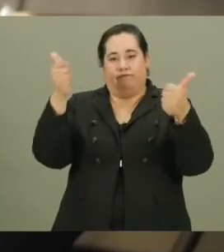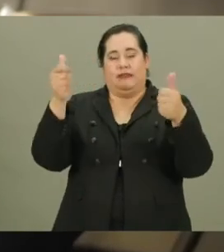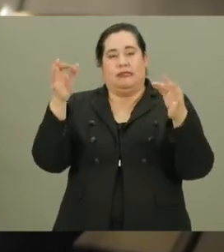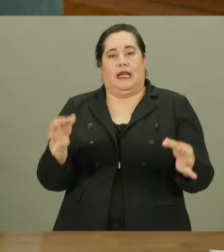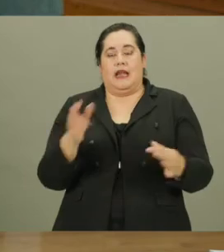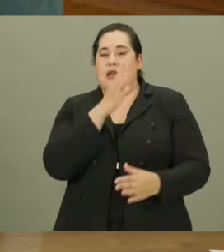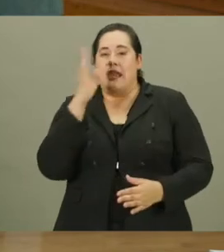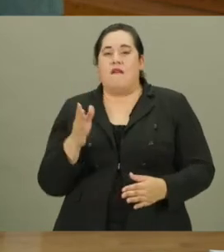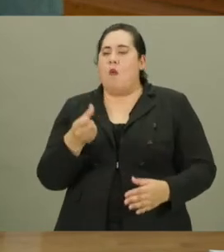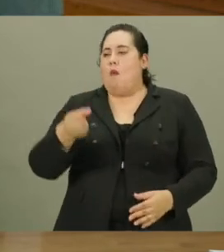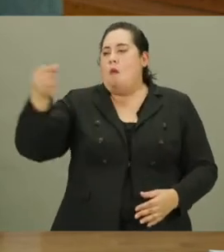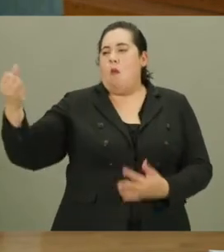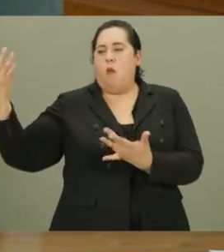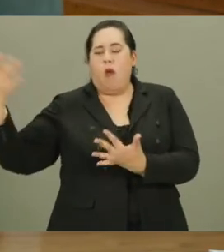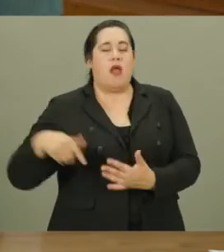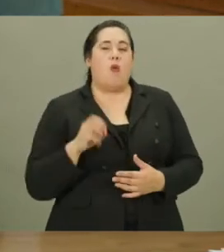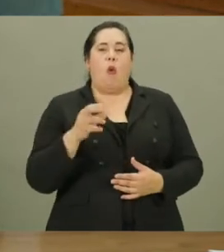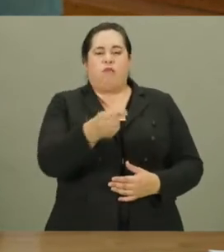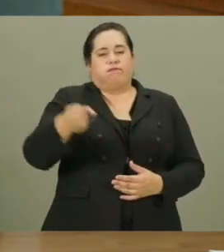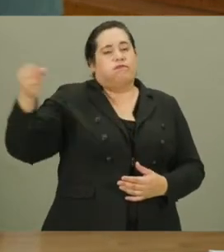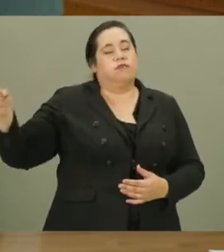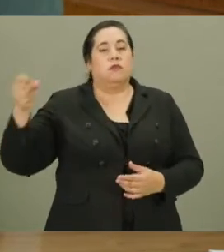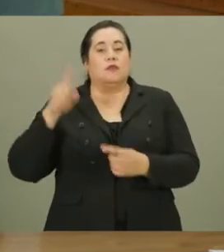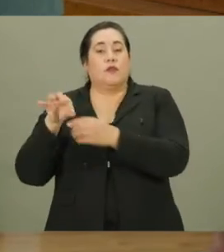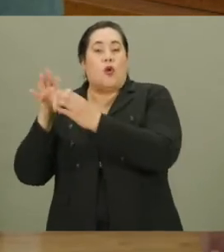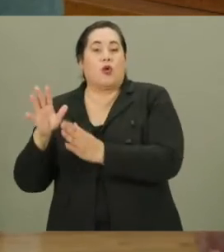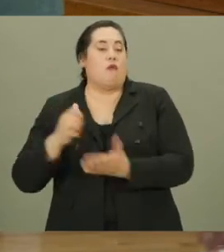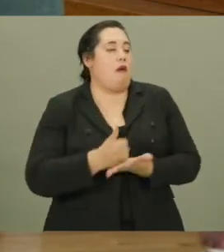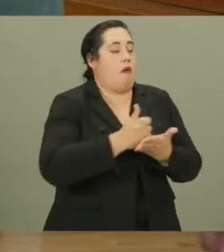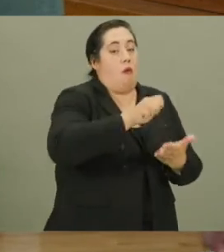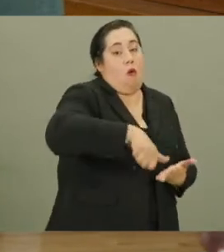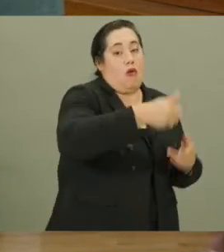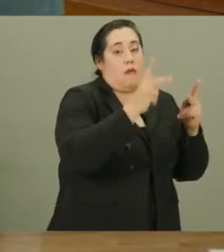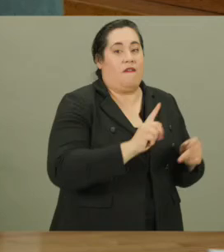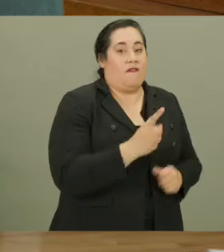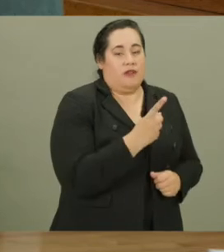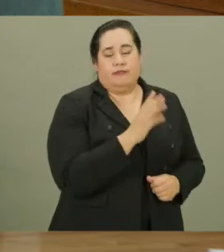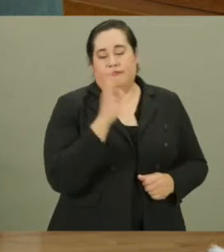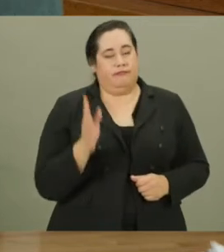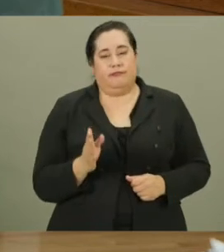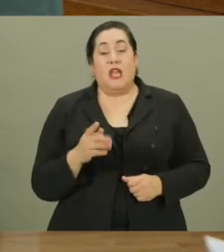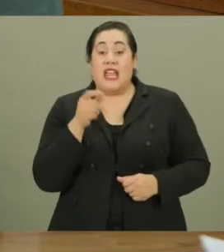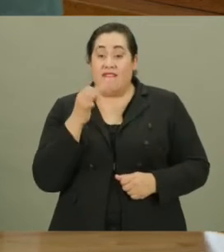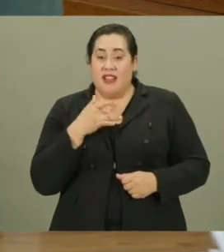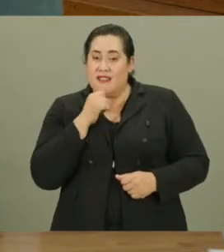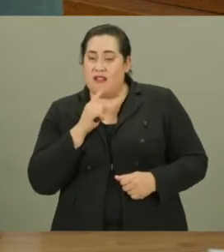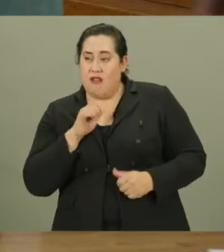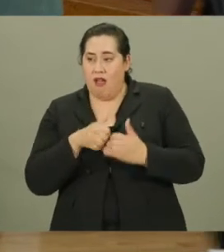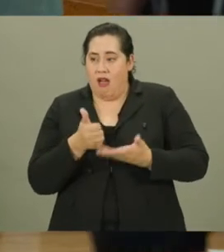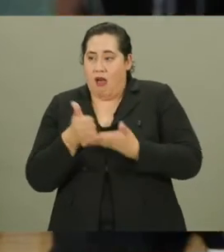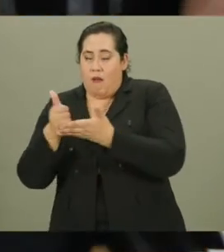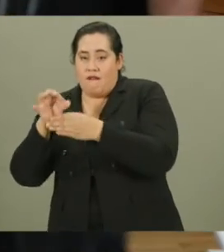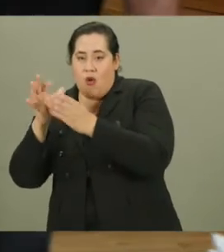decide. Never keep any voter waiting or pull a voter to the side to assist other voters first. If you are not